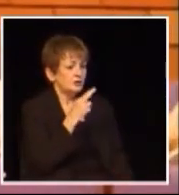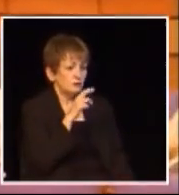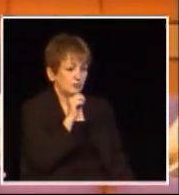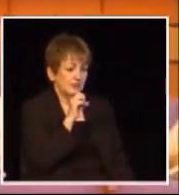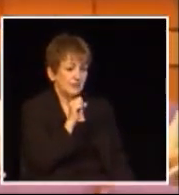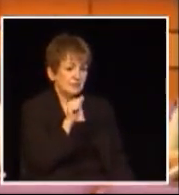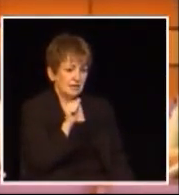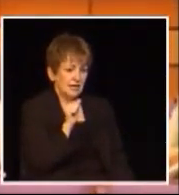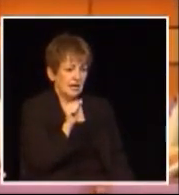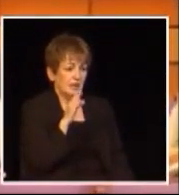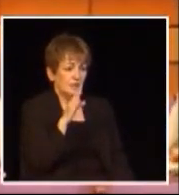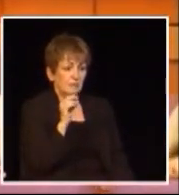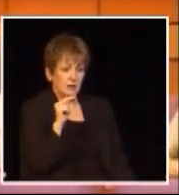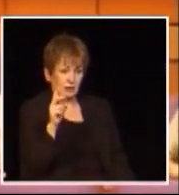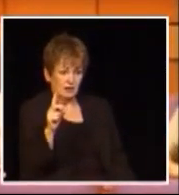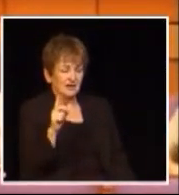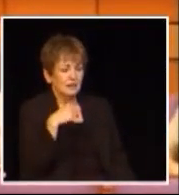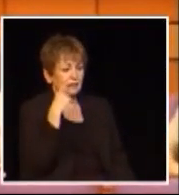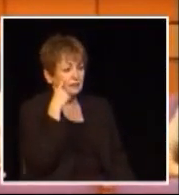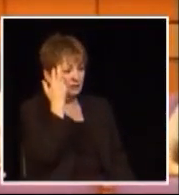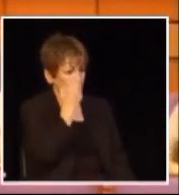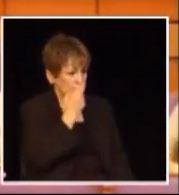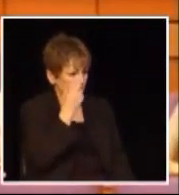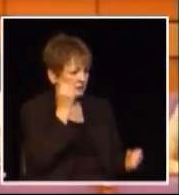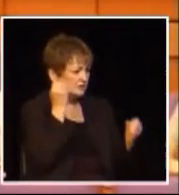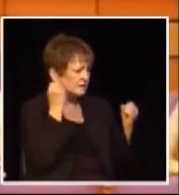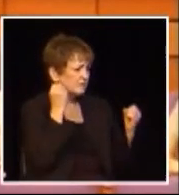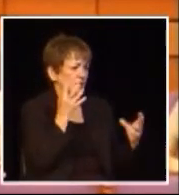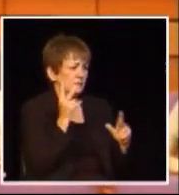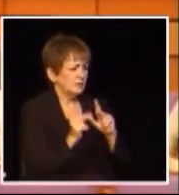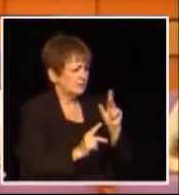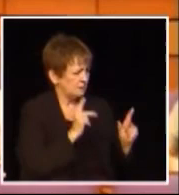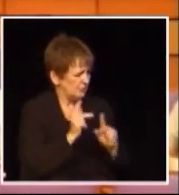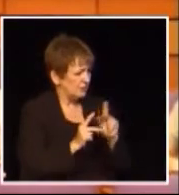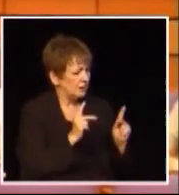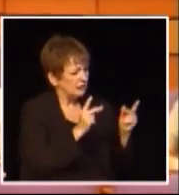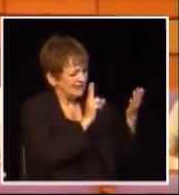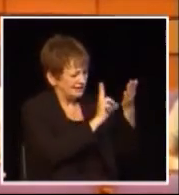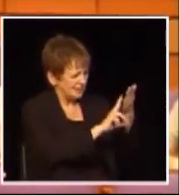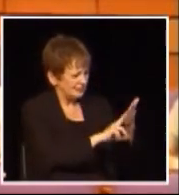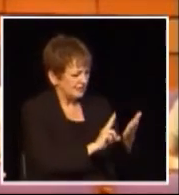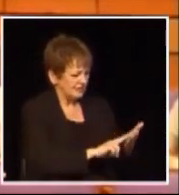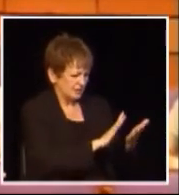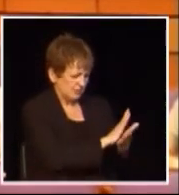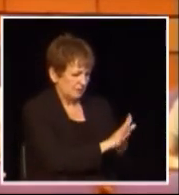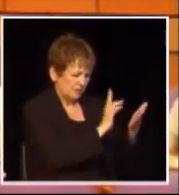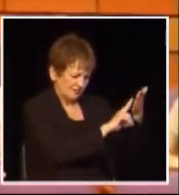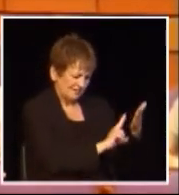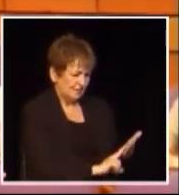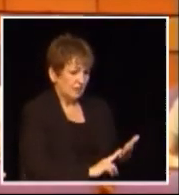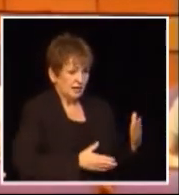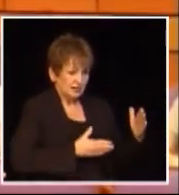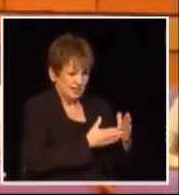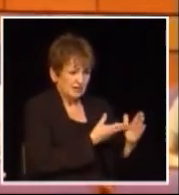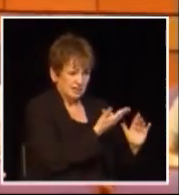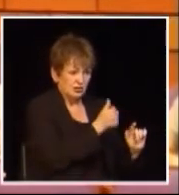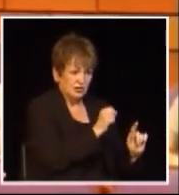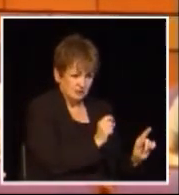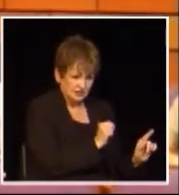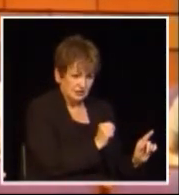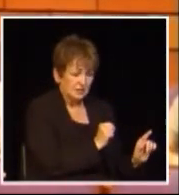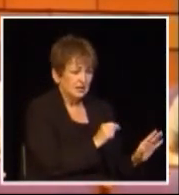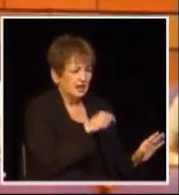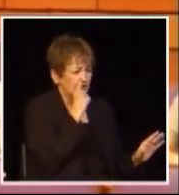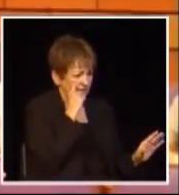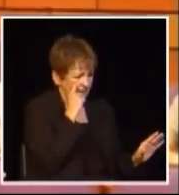can you hear okay my name is Teresa Bon and I think one of the reasons that we got so many people initially signing the petition to not have